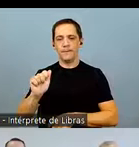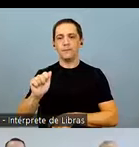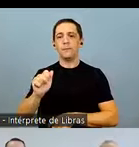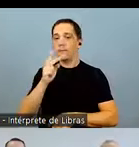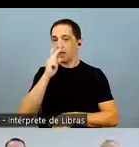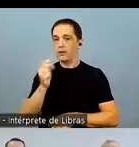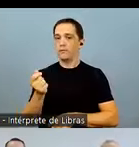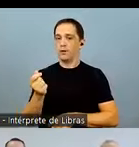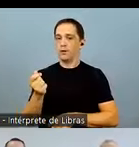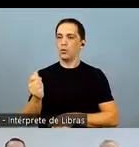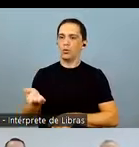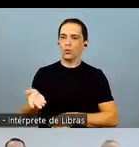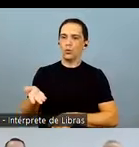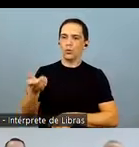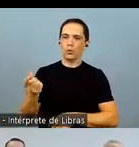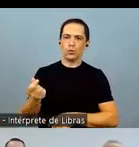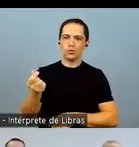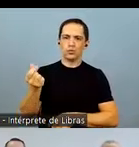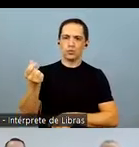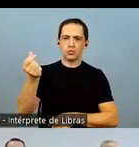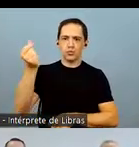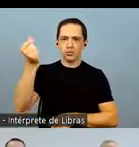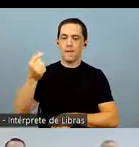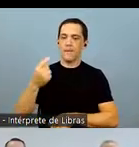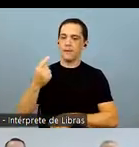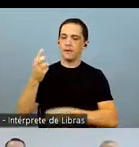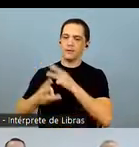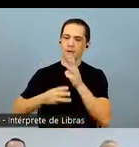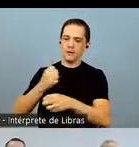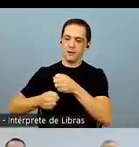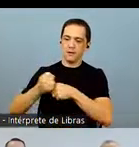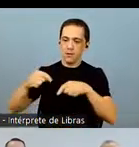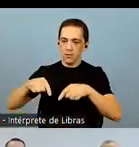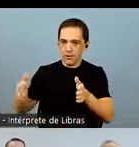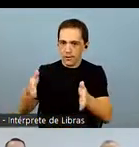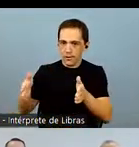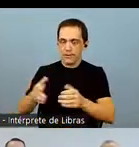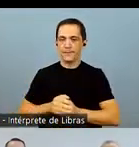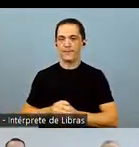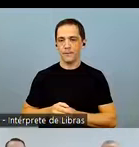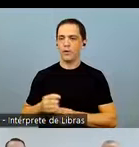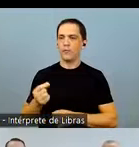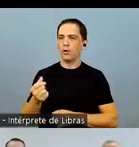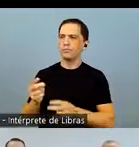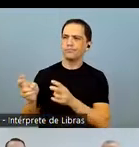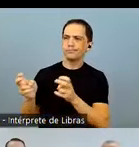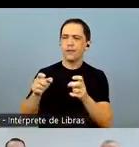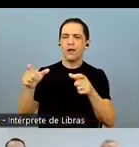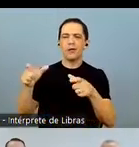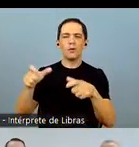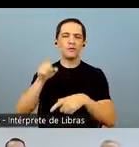Paranaguas CPA base continued to appreciate over the first quarter of 2022.